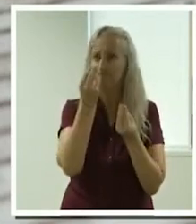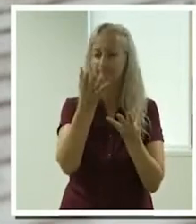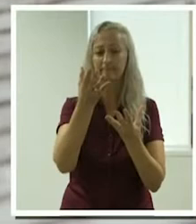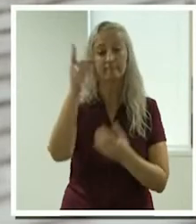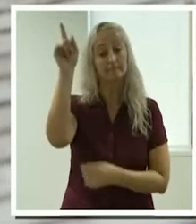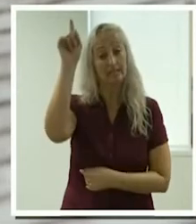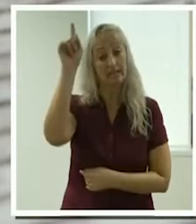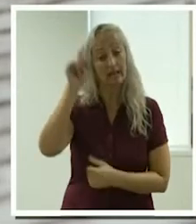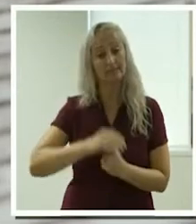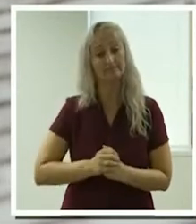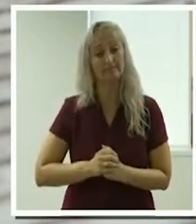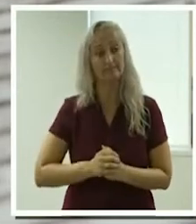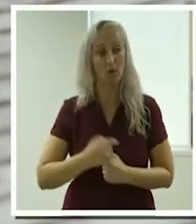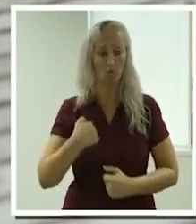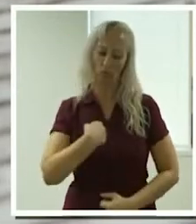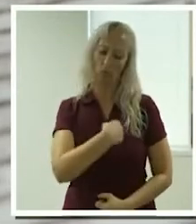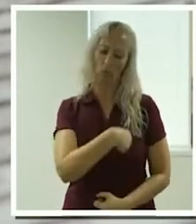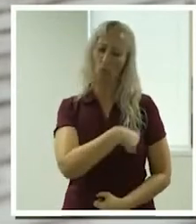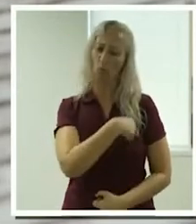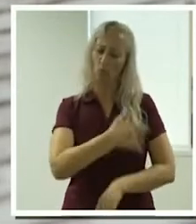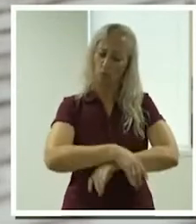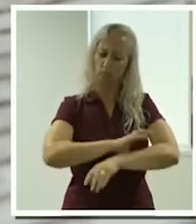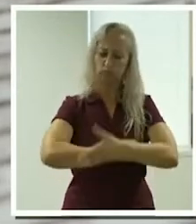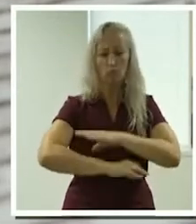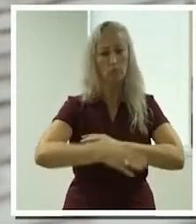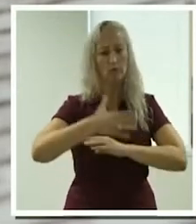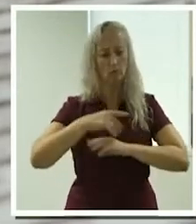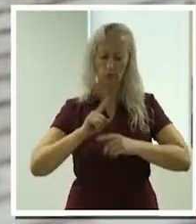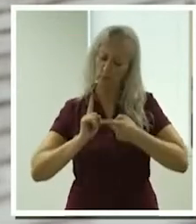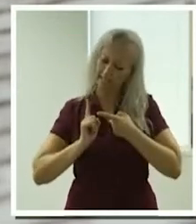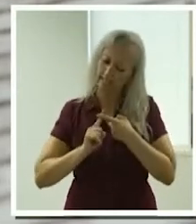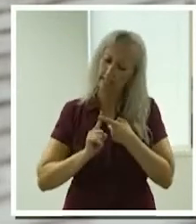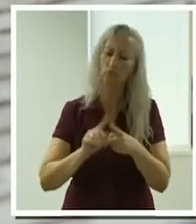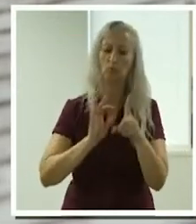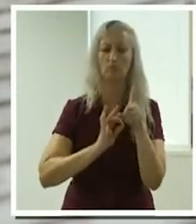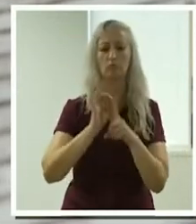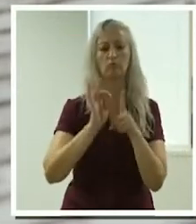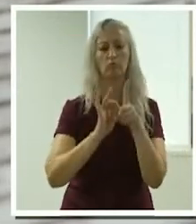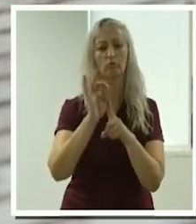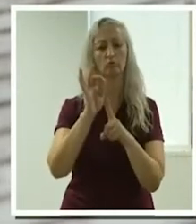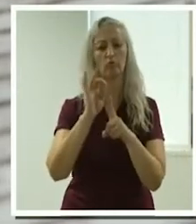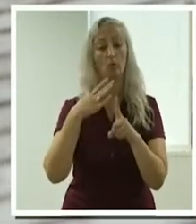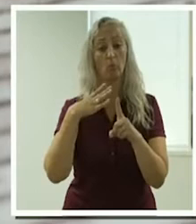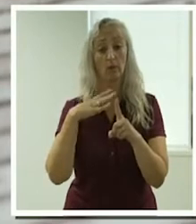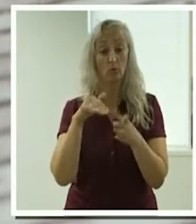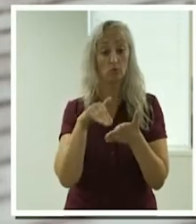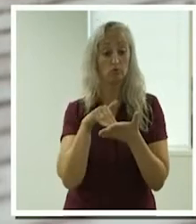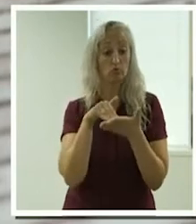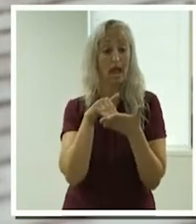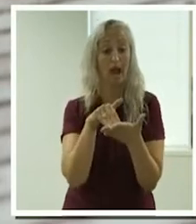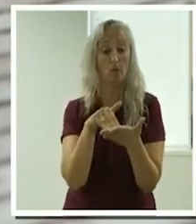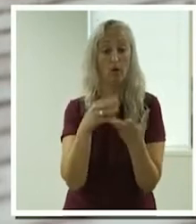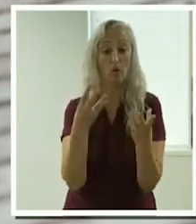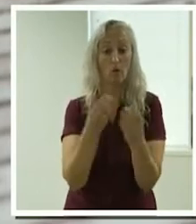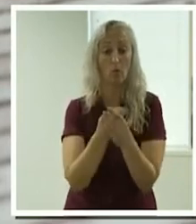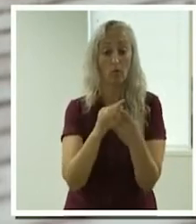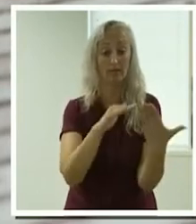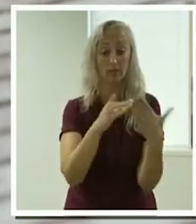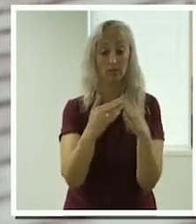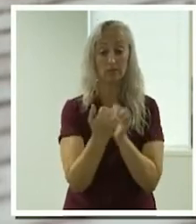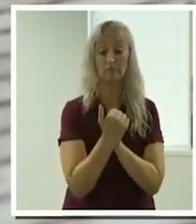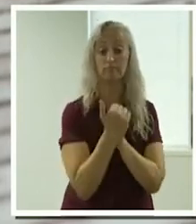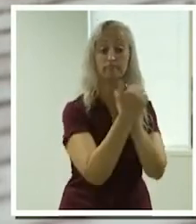are dedicated to continuous improvement. We are wanting to talk to our community and co-design solutions with you